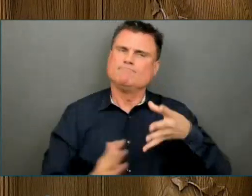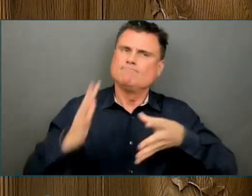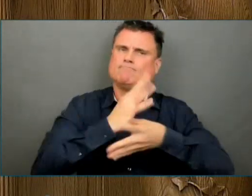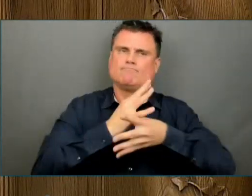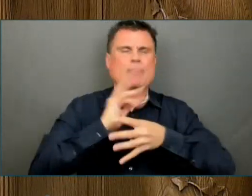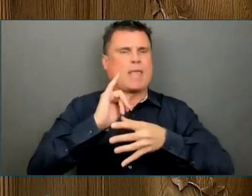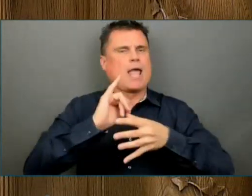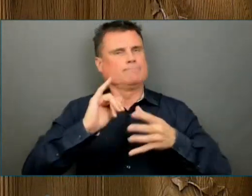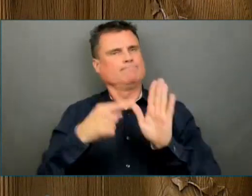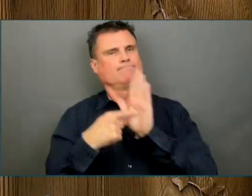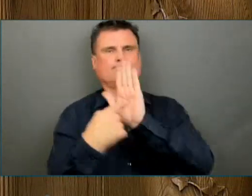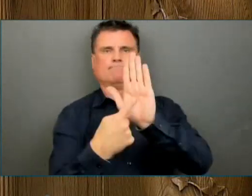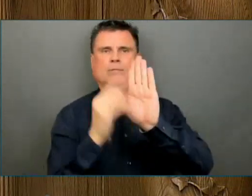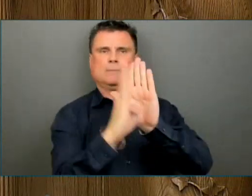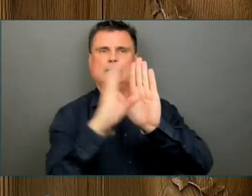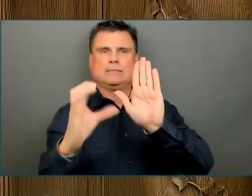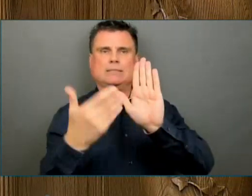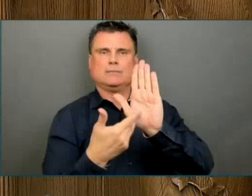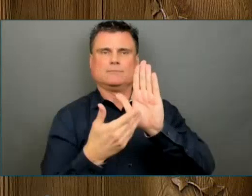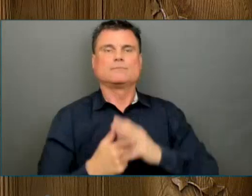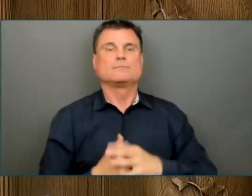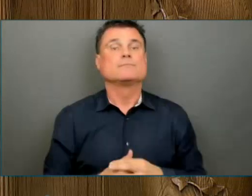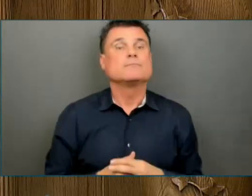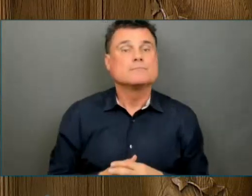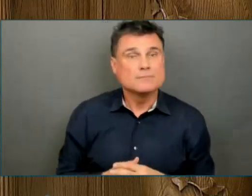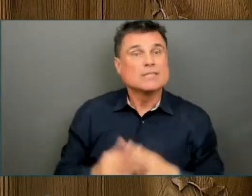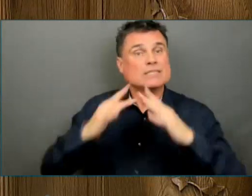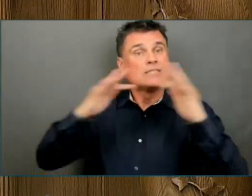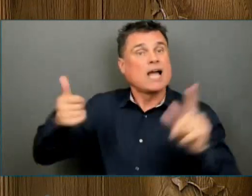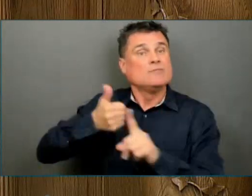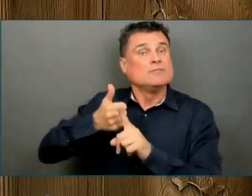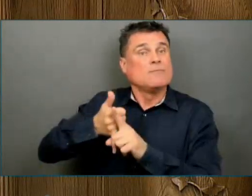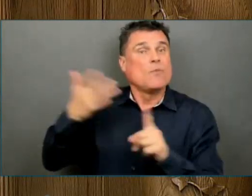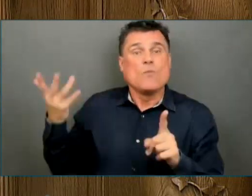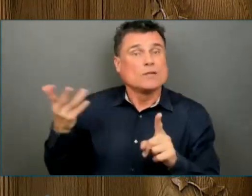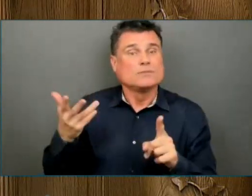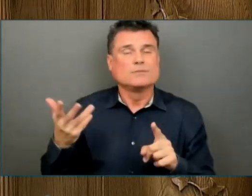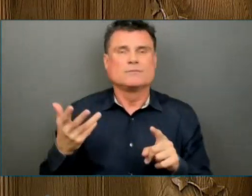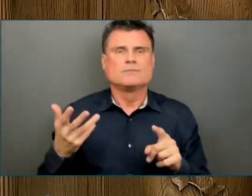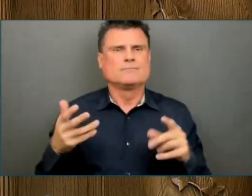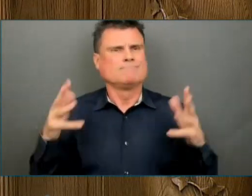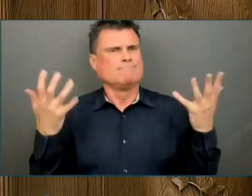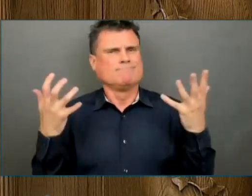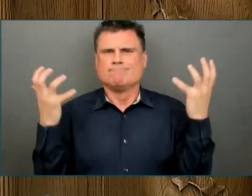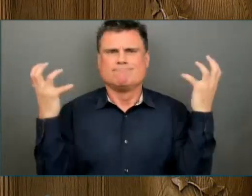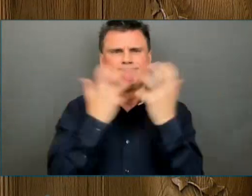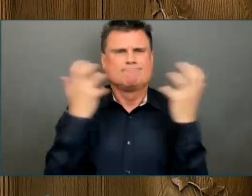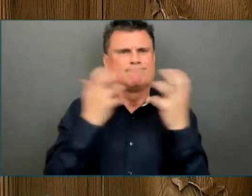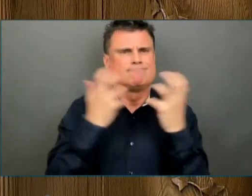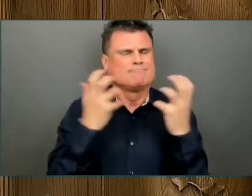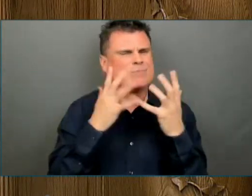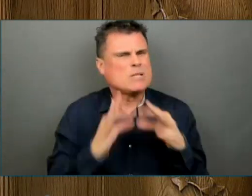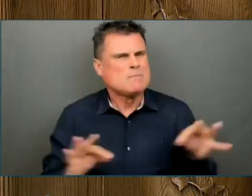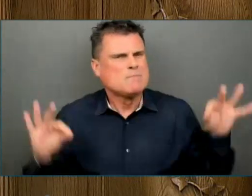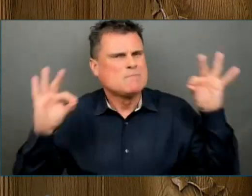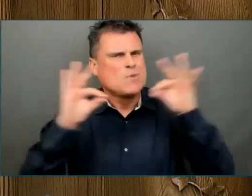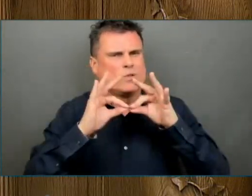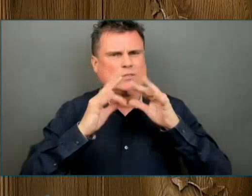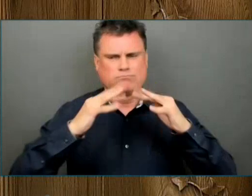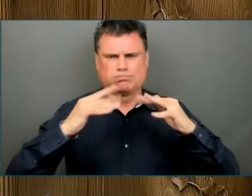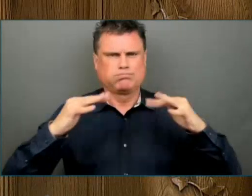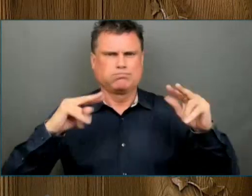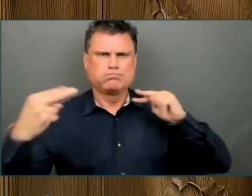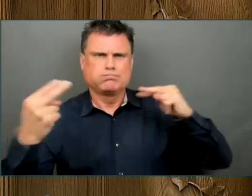character. Many of us got our first job at a small business. Even in normal times, it takes skills and